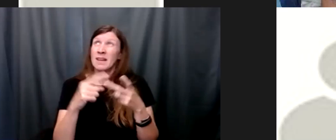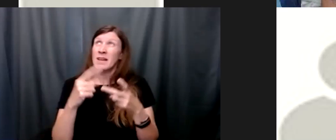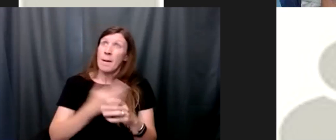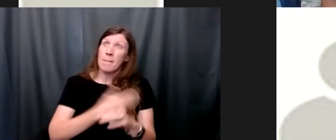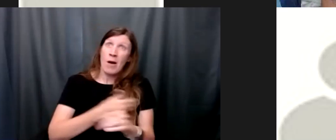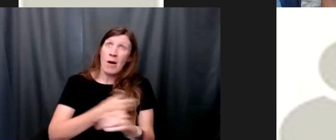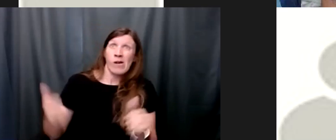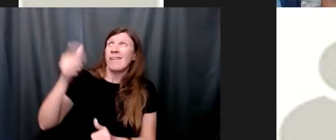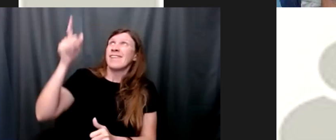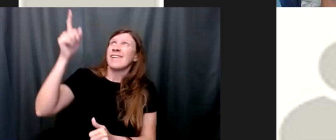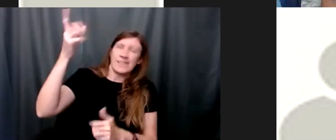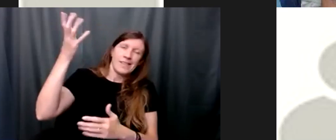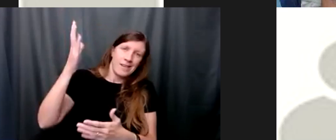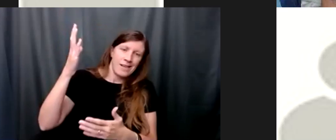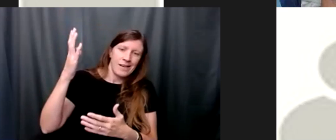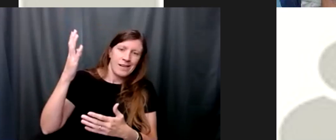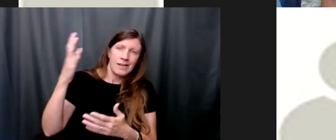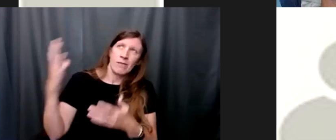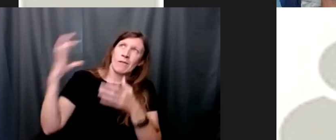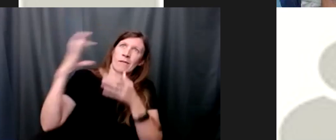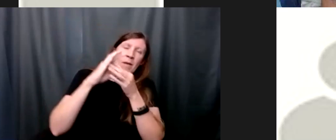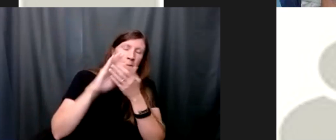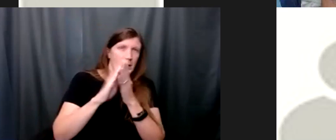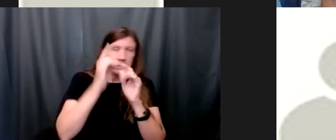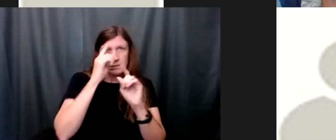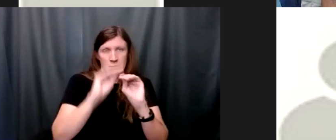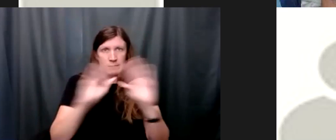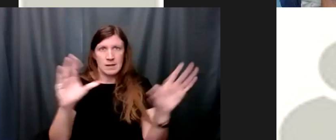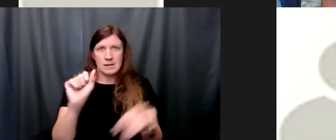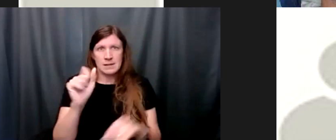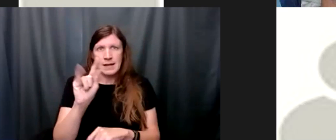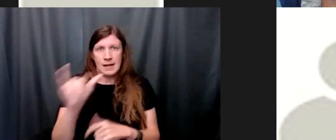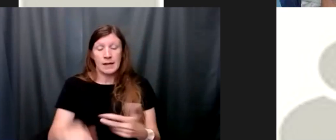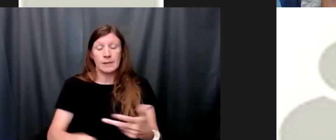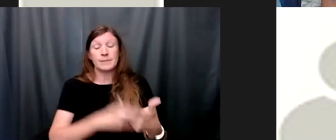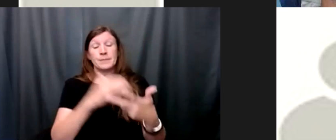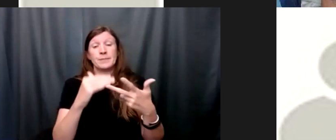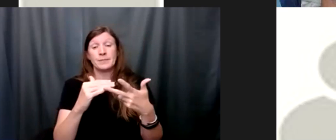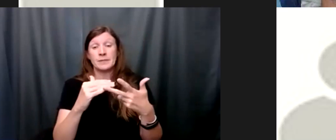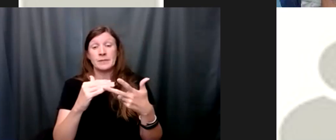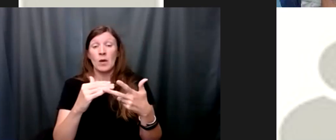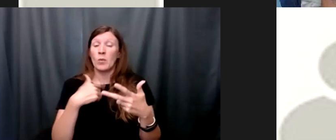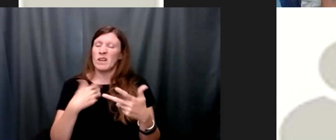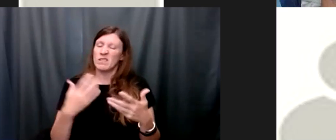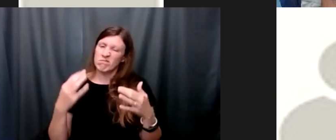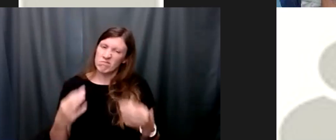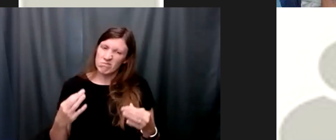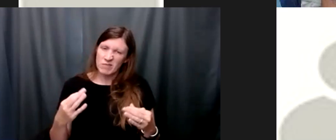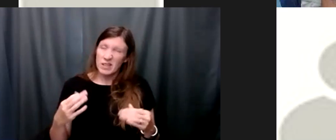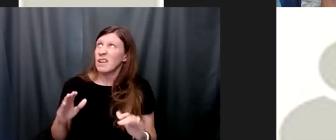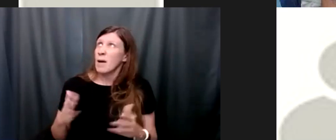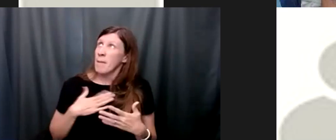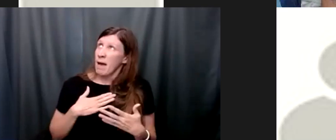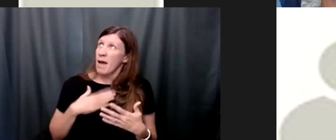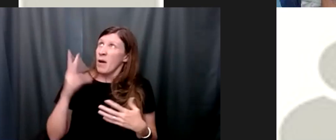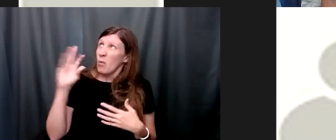sanity in step three we made a decision to turn our will and our lives over to the care of god as we understood him